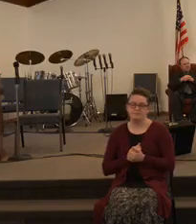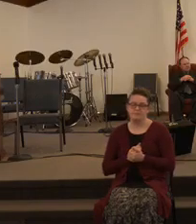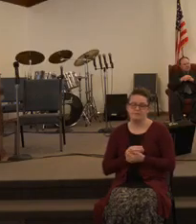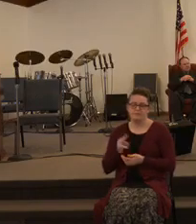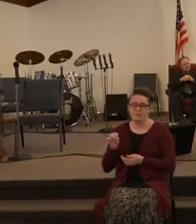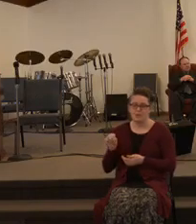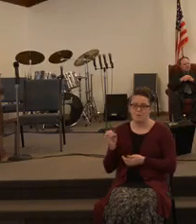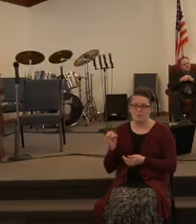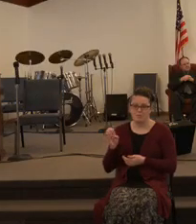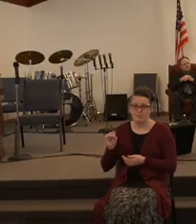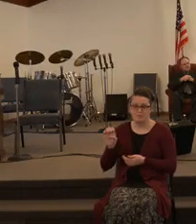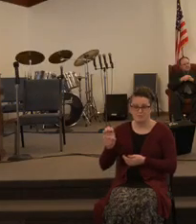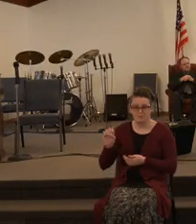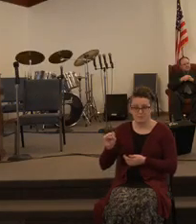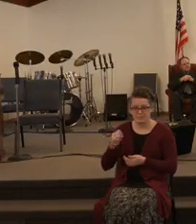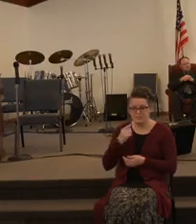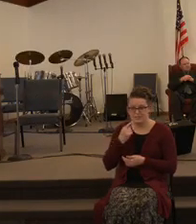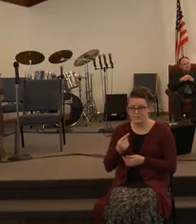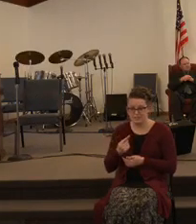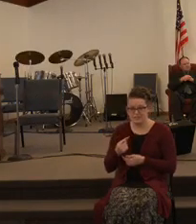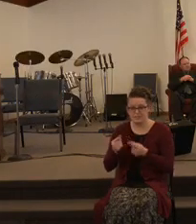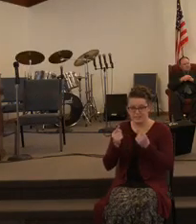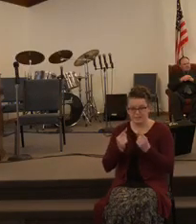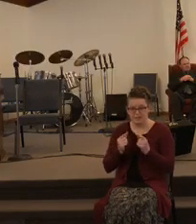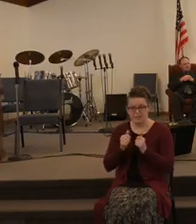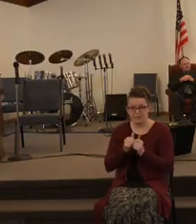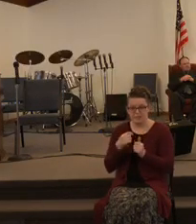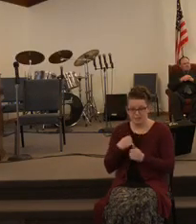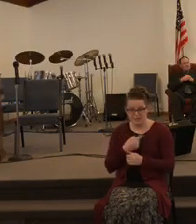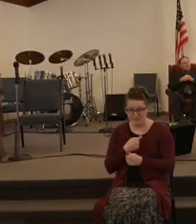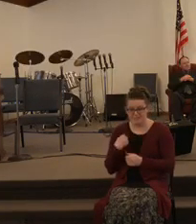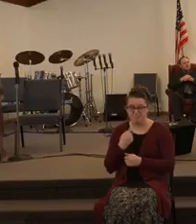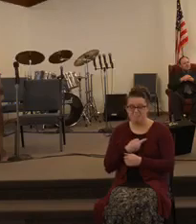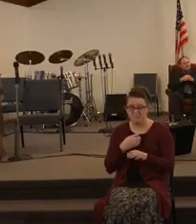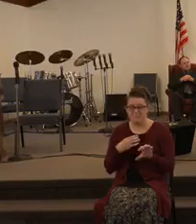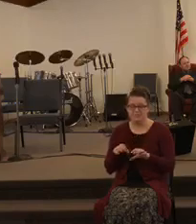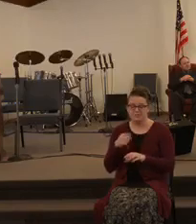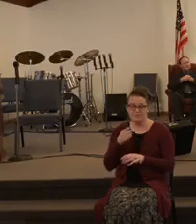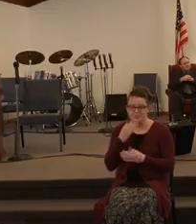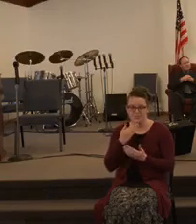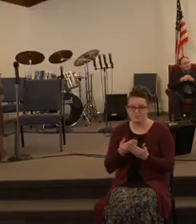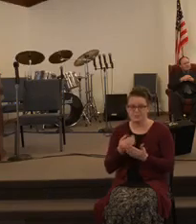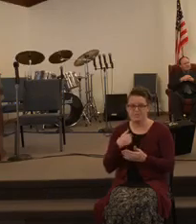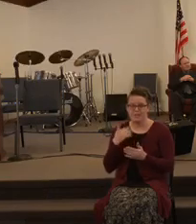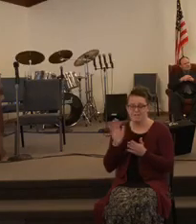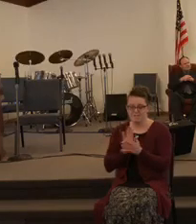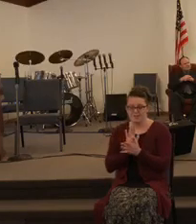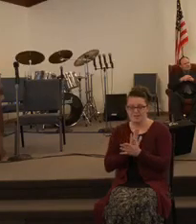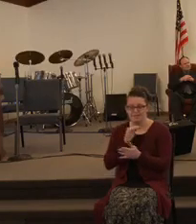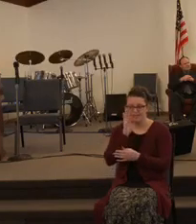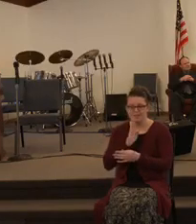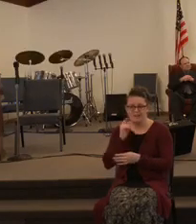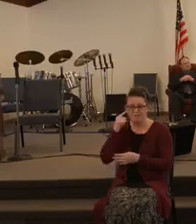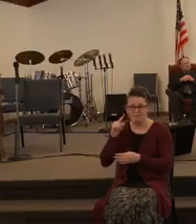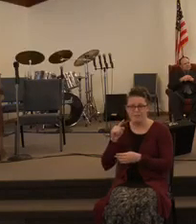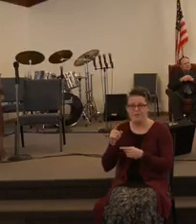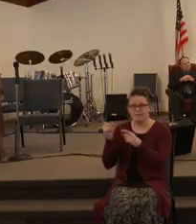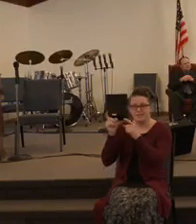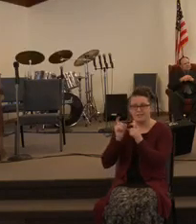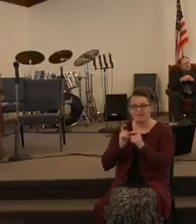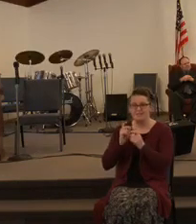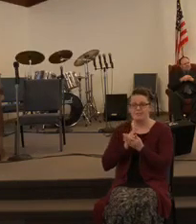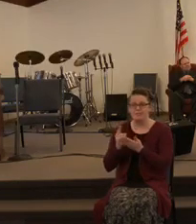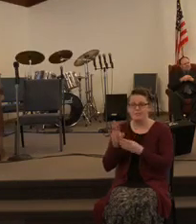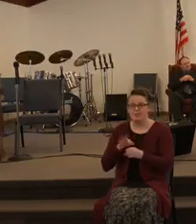Moses told him, you come with us and we'll do you good. Yes, sir. So I praise God for the gift of the Holy Ghost. I